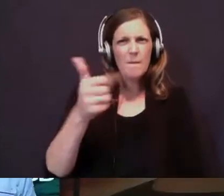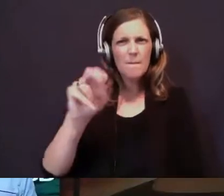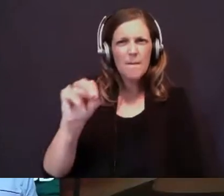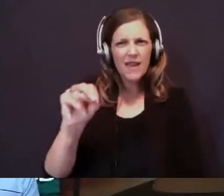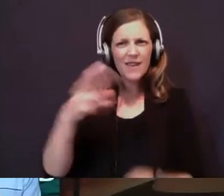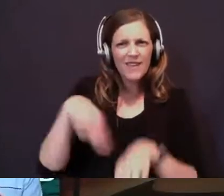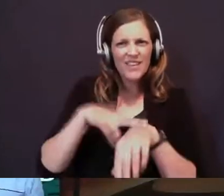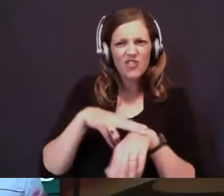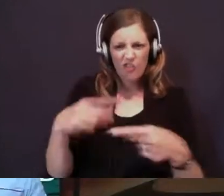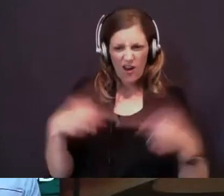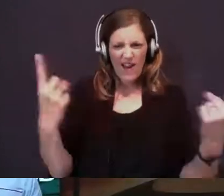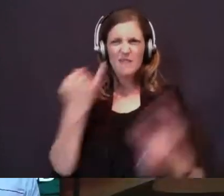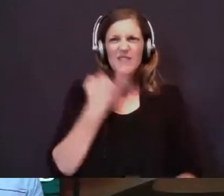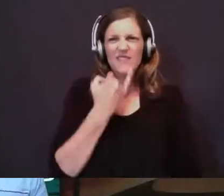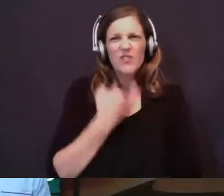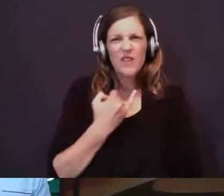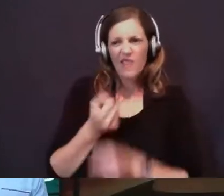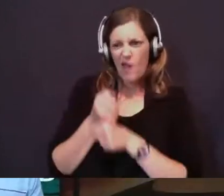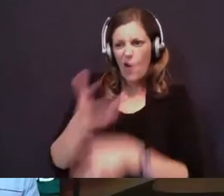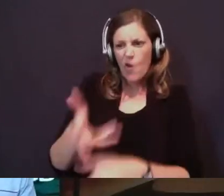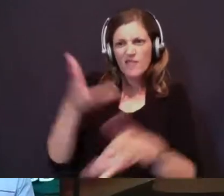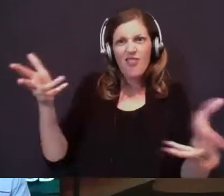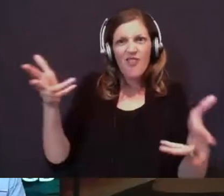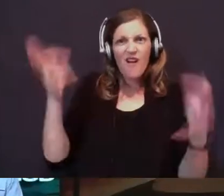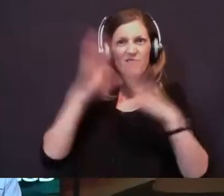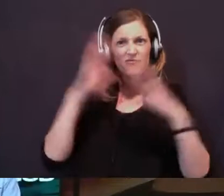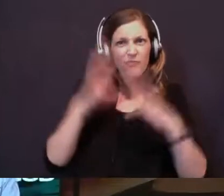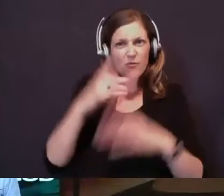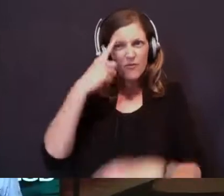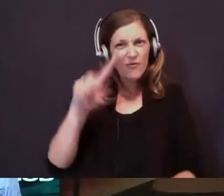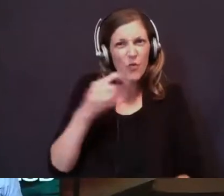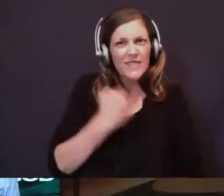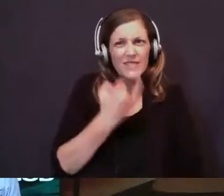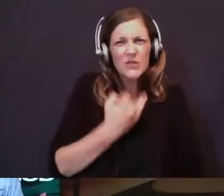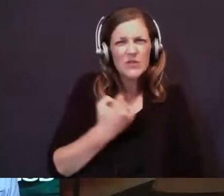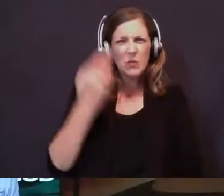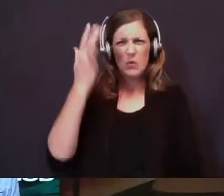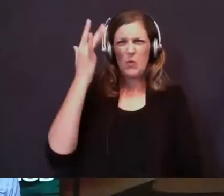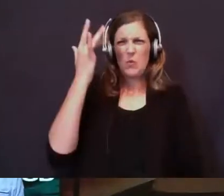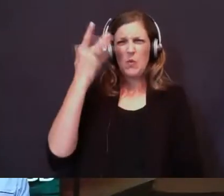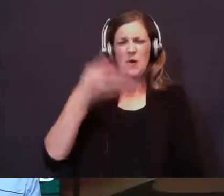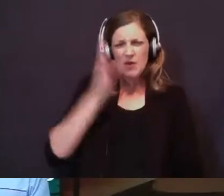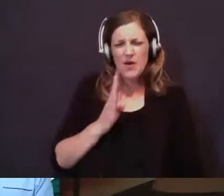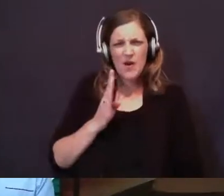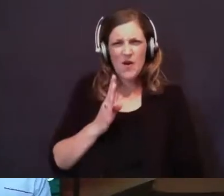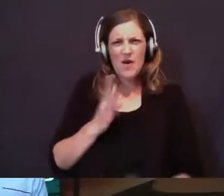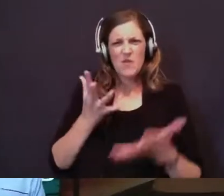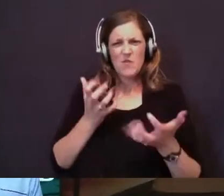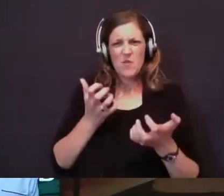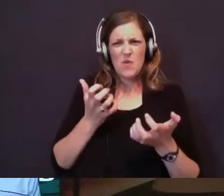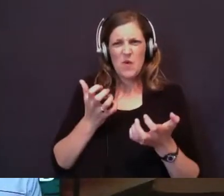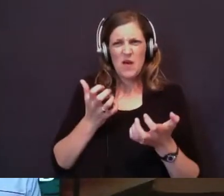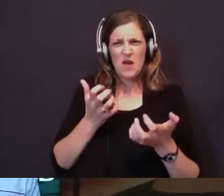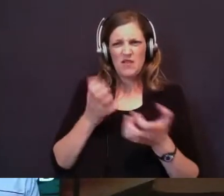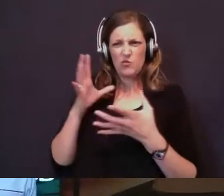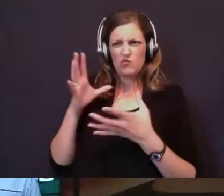of Israel. They cause a lot of trouble for Israel. So why in the world would God want anything to do